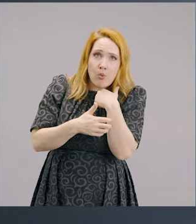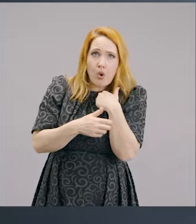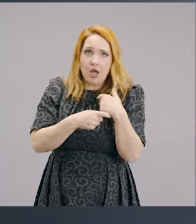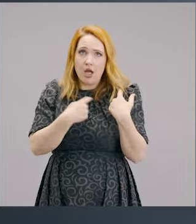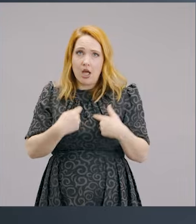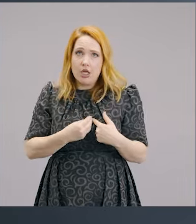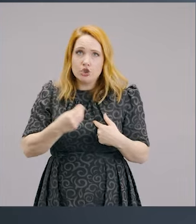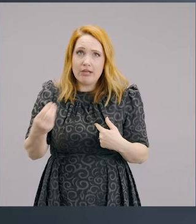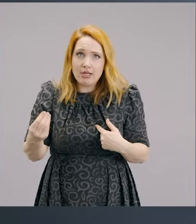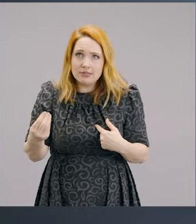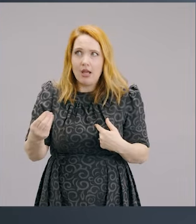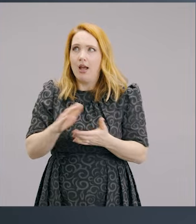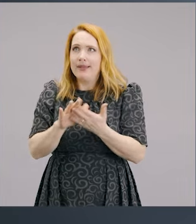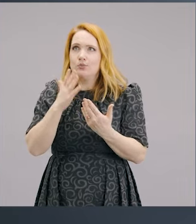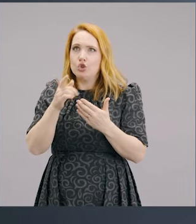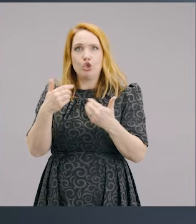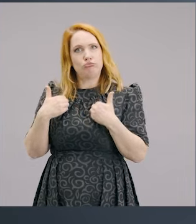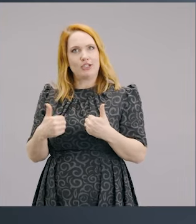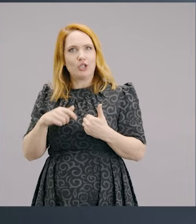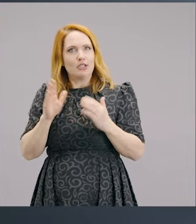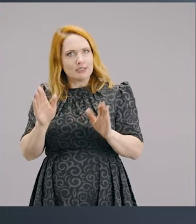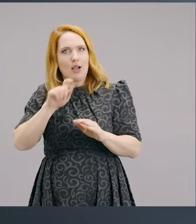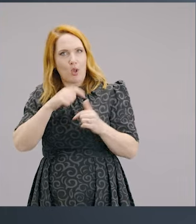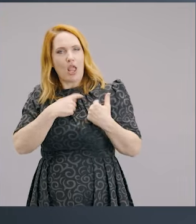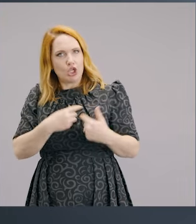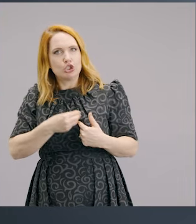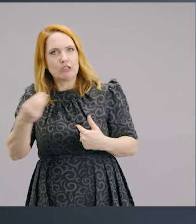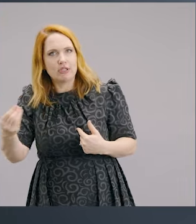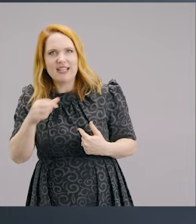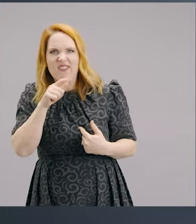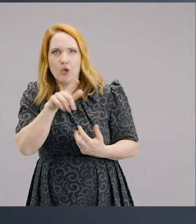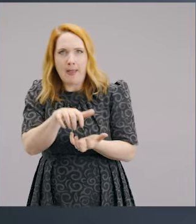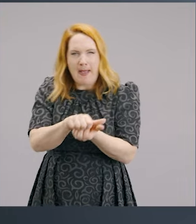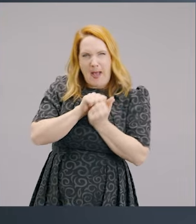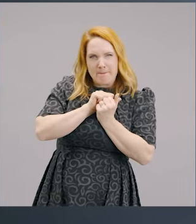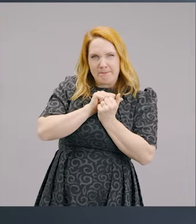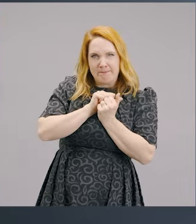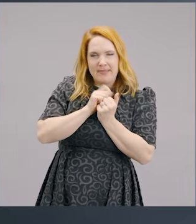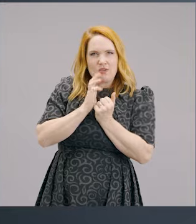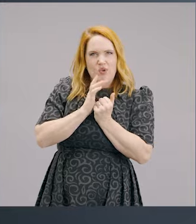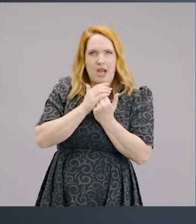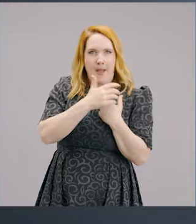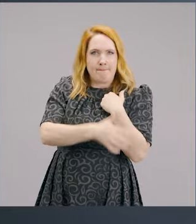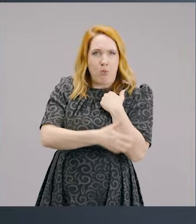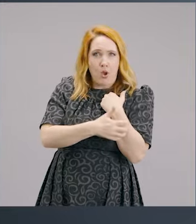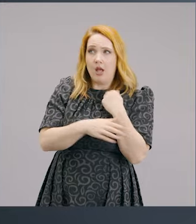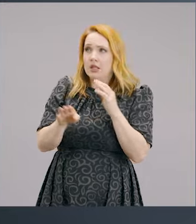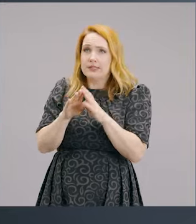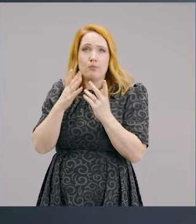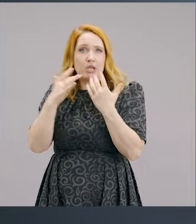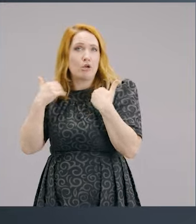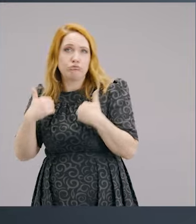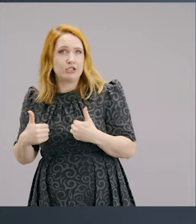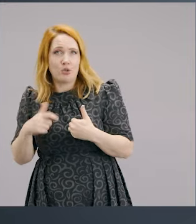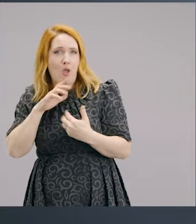much, you'll be generous when you have a lot. If you're miserly when you don't have much, you'll be miserly when you have a lot. See, generosity